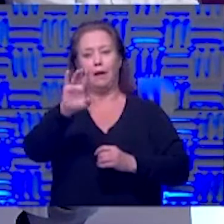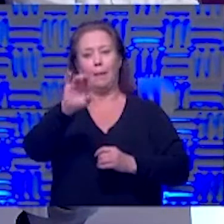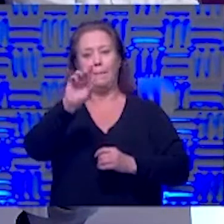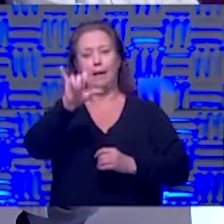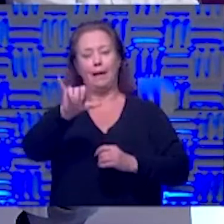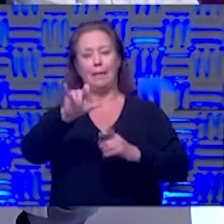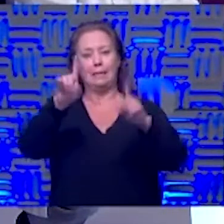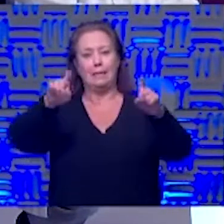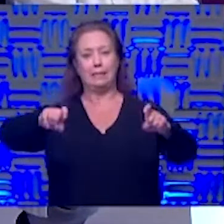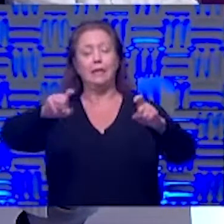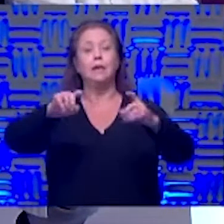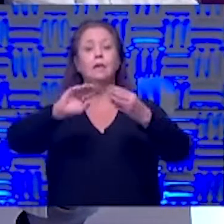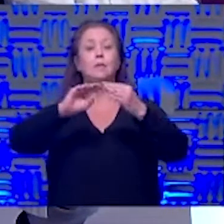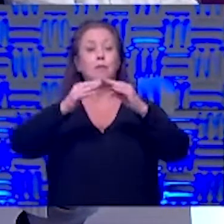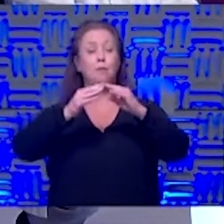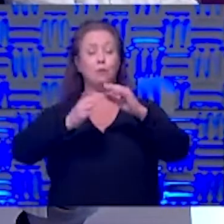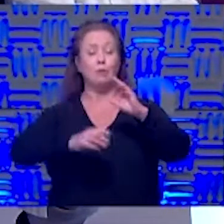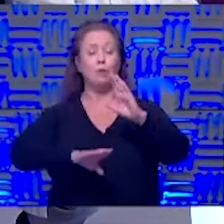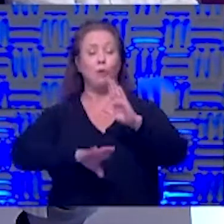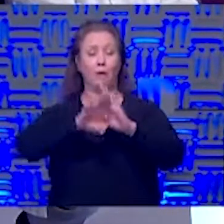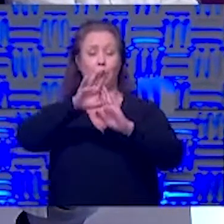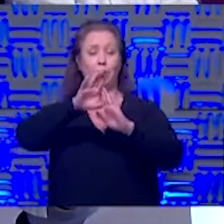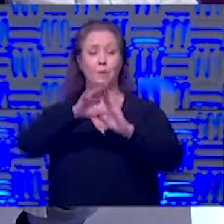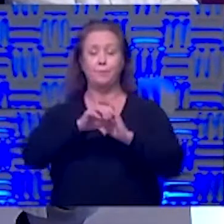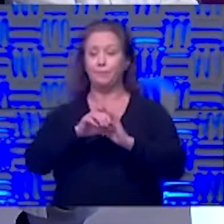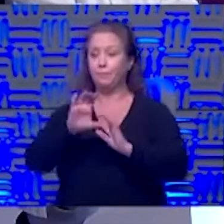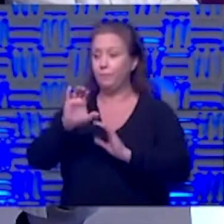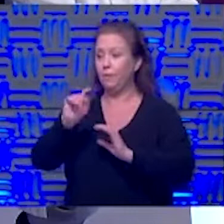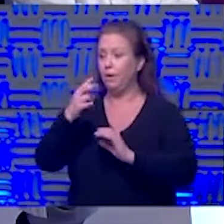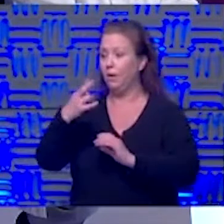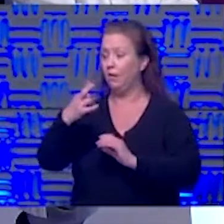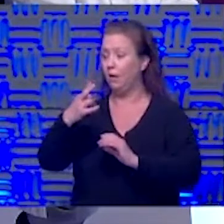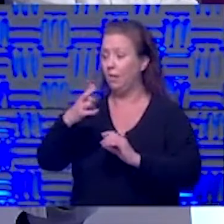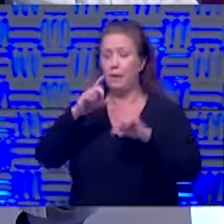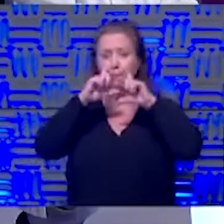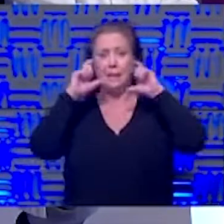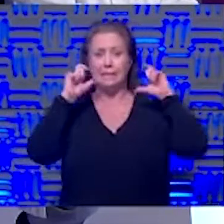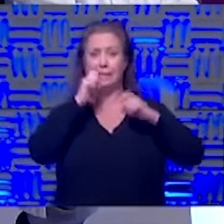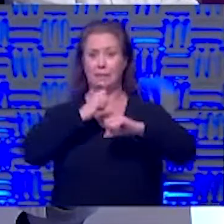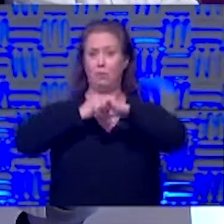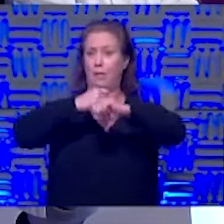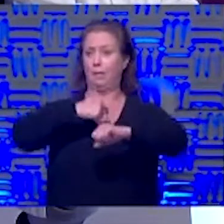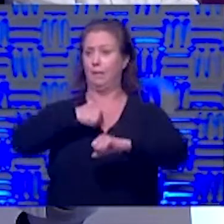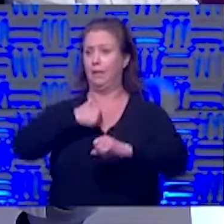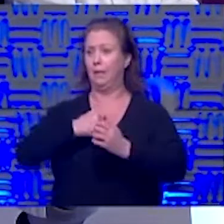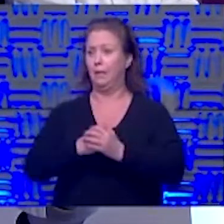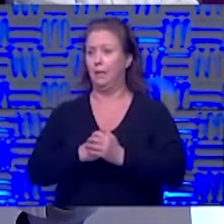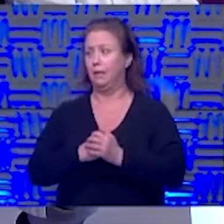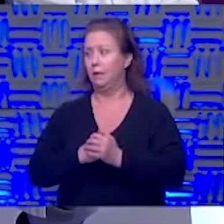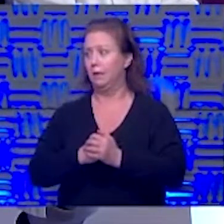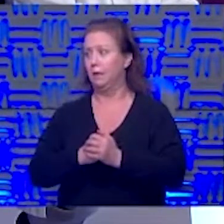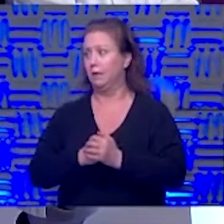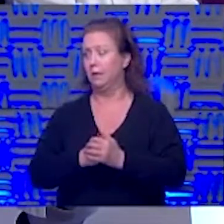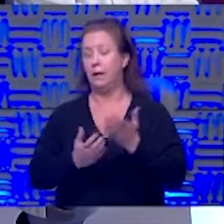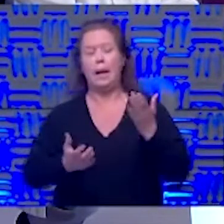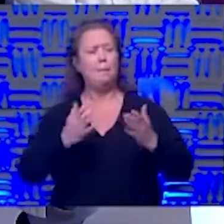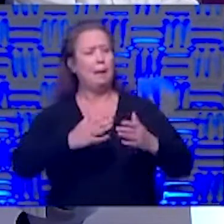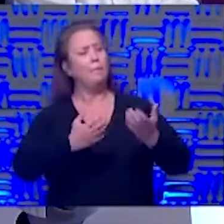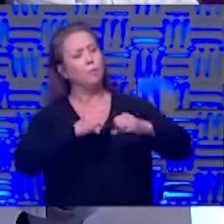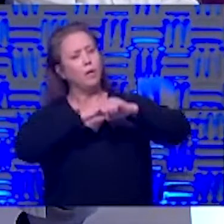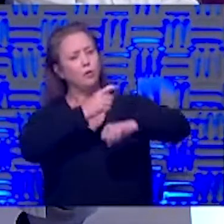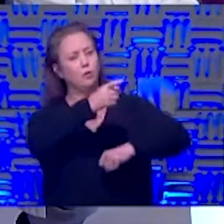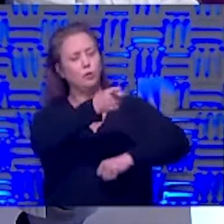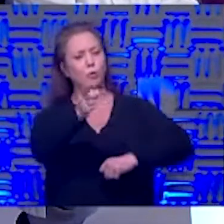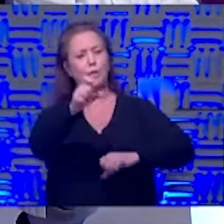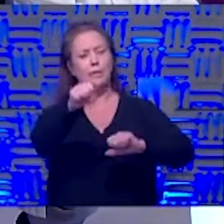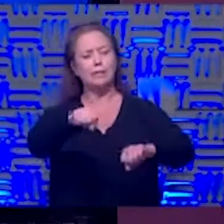absolutely myth number two wearing a cloth mask doesn't protect me no well it may protect you a little bit but it